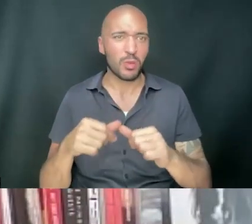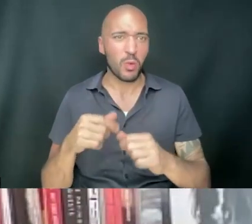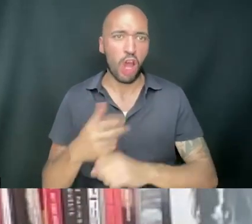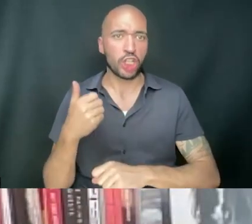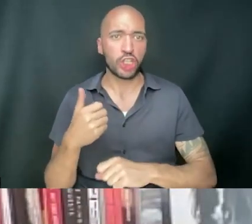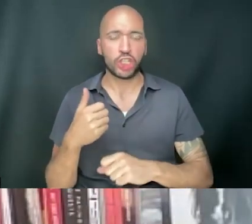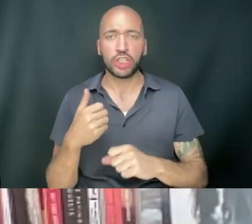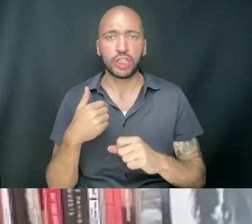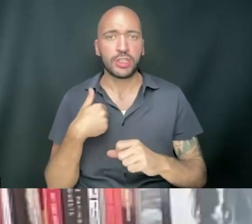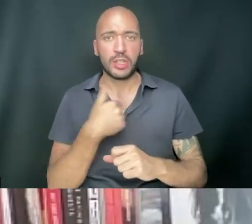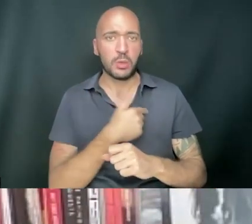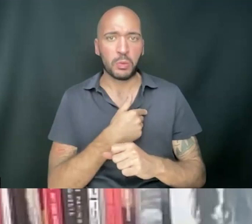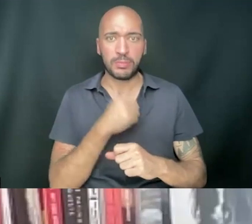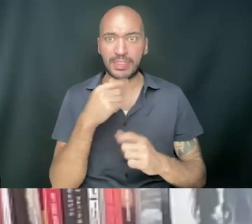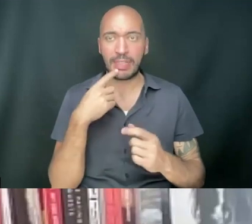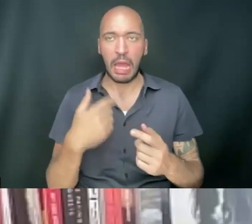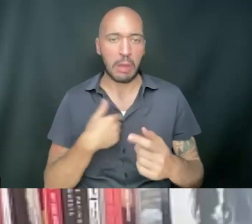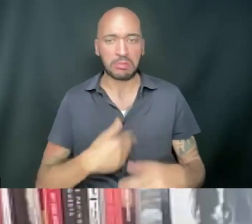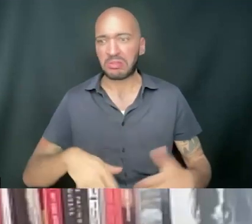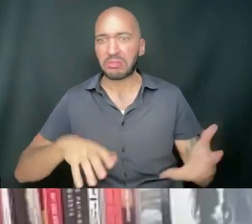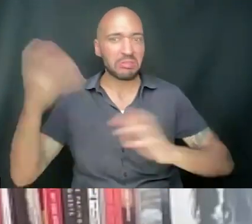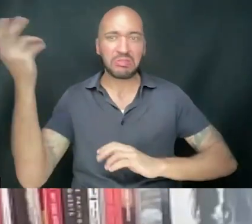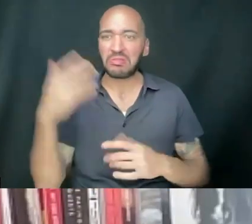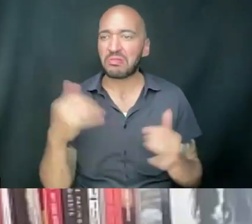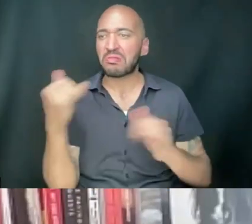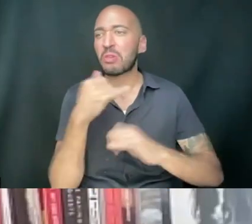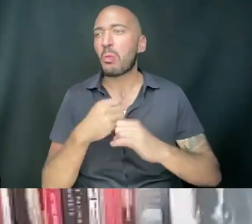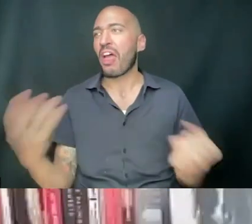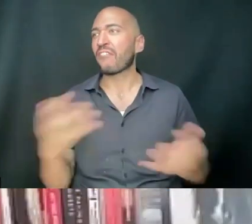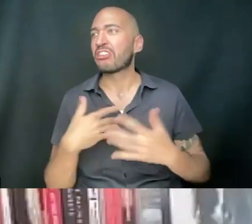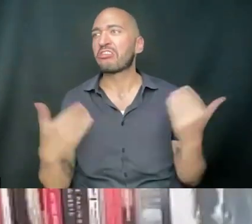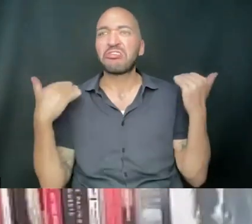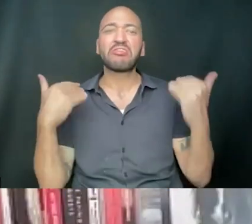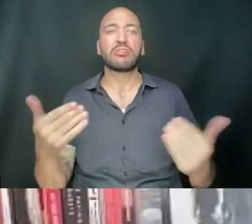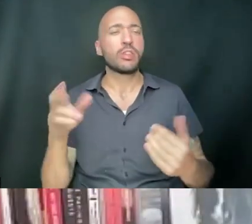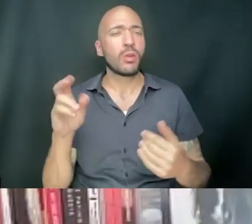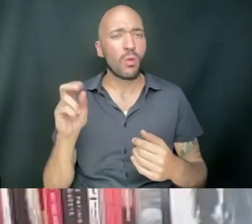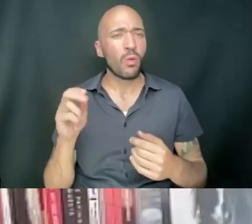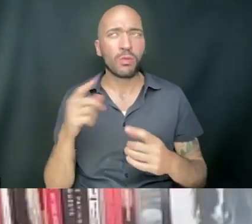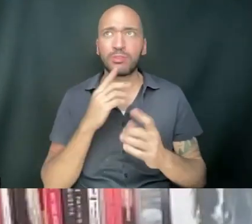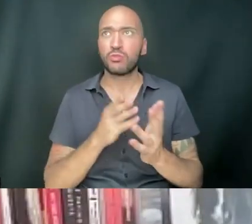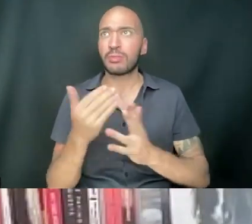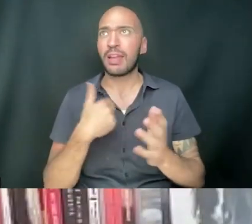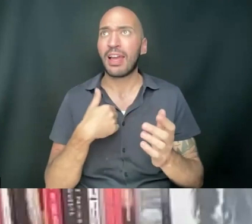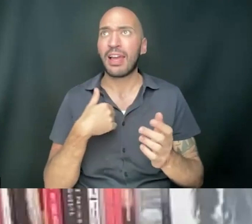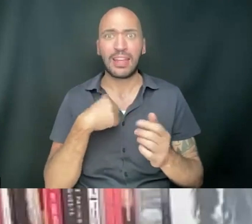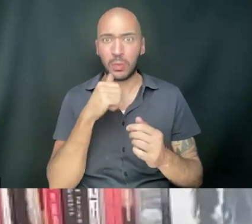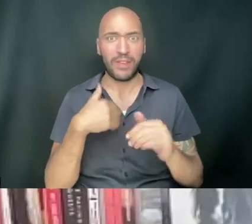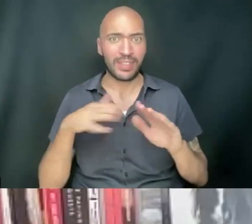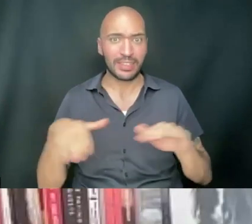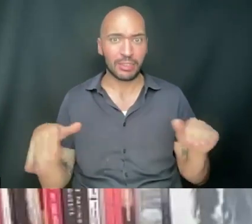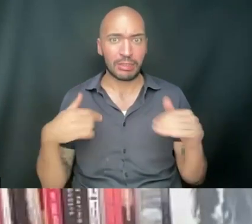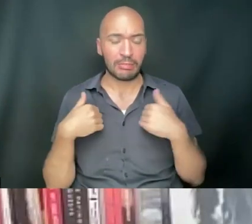There's something, I'm not saying that I am reckless or without fear. I'm someone who, quite honestly, to be transparent, I don't have kids.